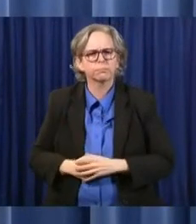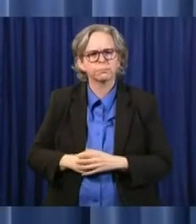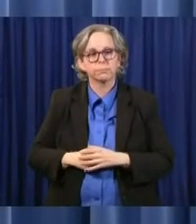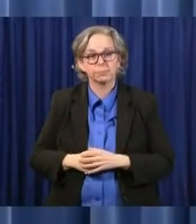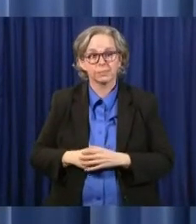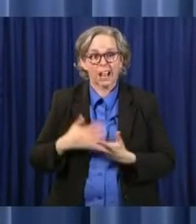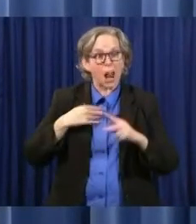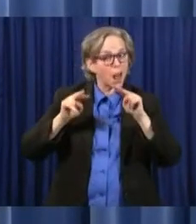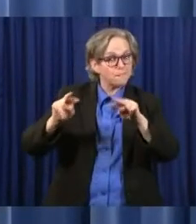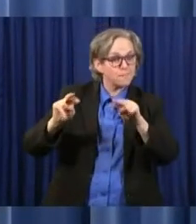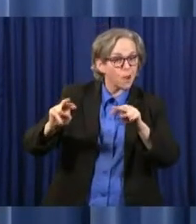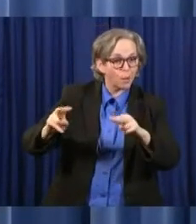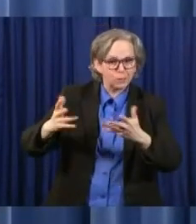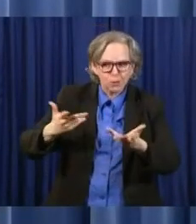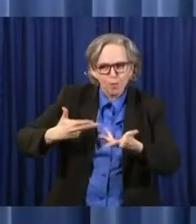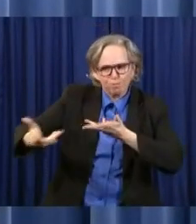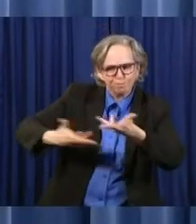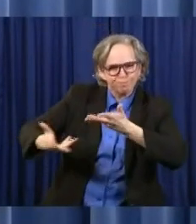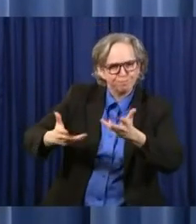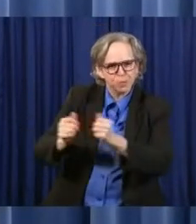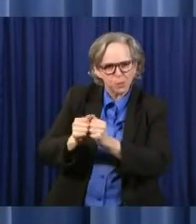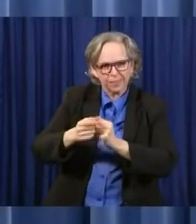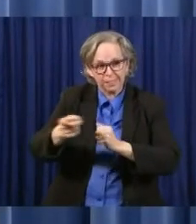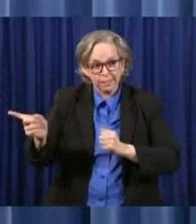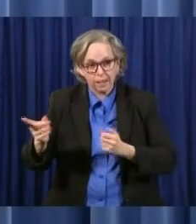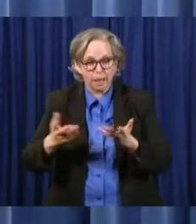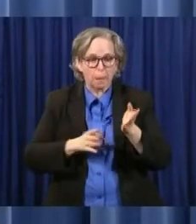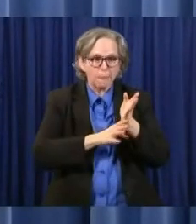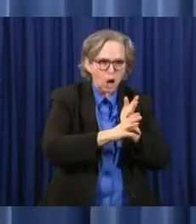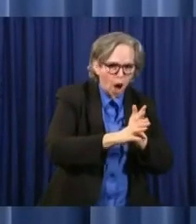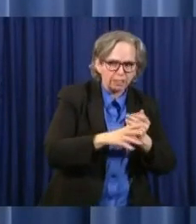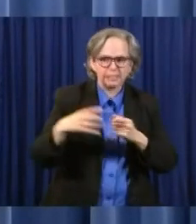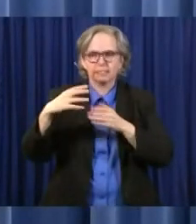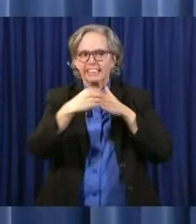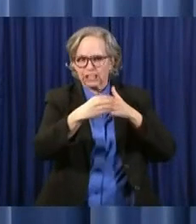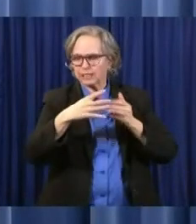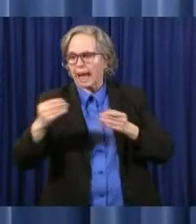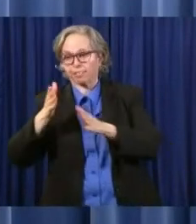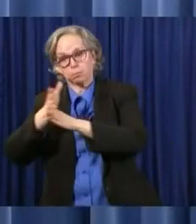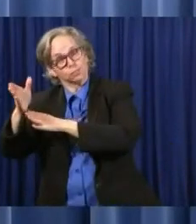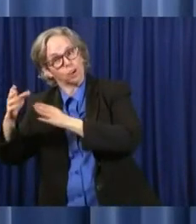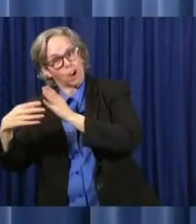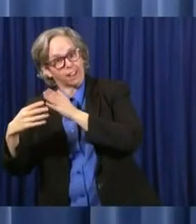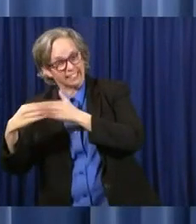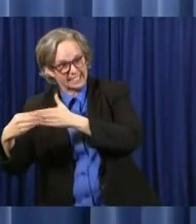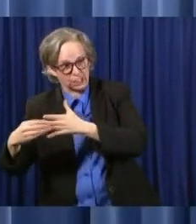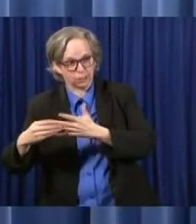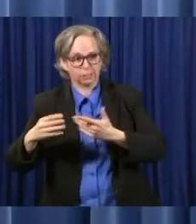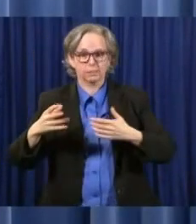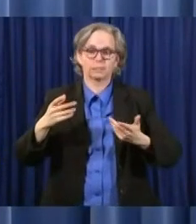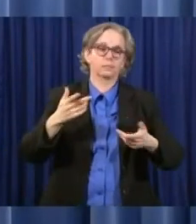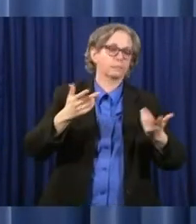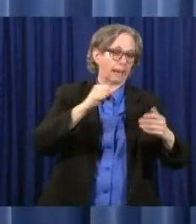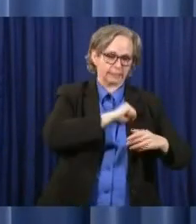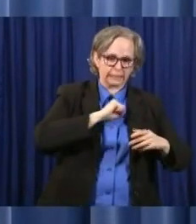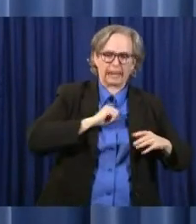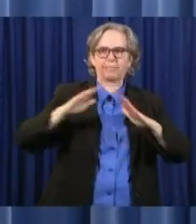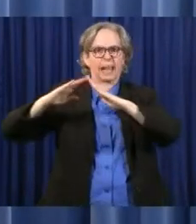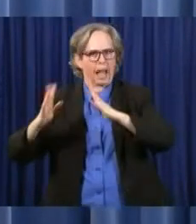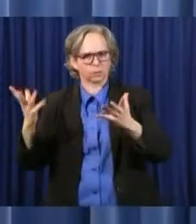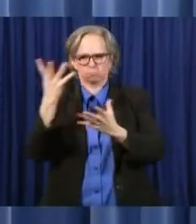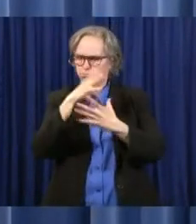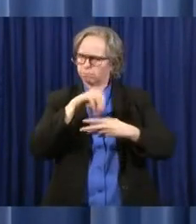consultation with the minority leadership as well as the majority leadership of both the House and the Senate. Let me turn now to